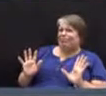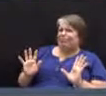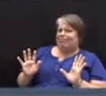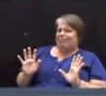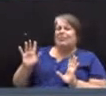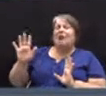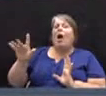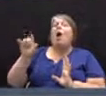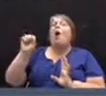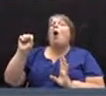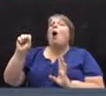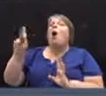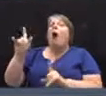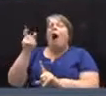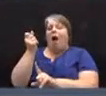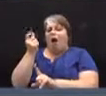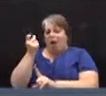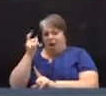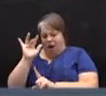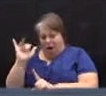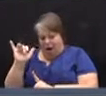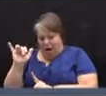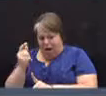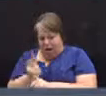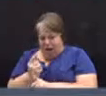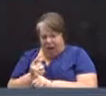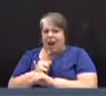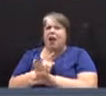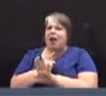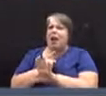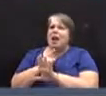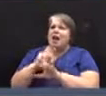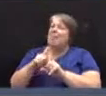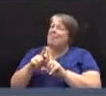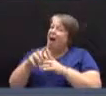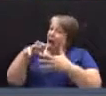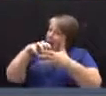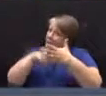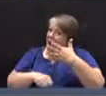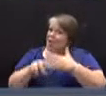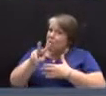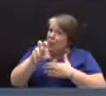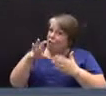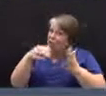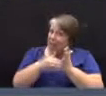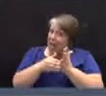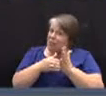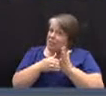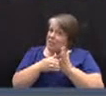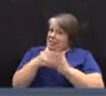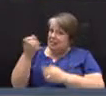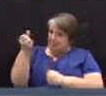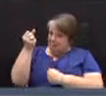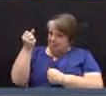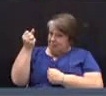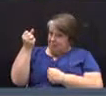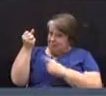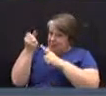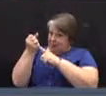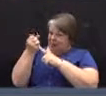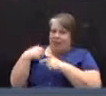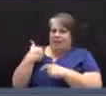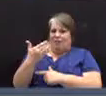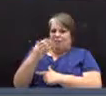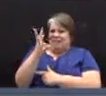Okay, yeah, you're right. I got that part. But even if you take out $200,000 from what I just had,